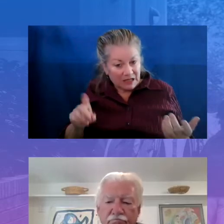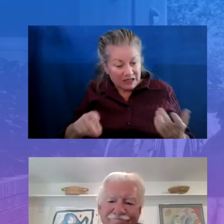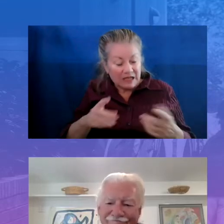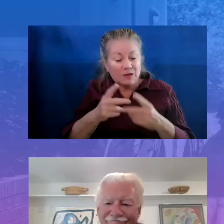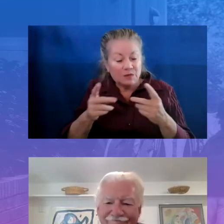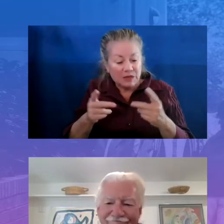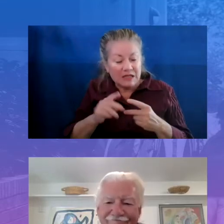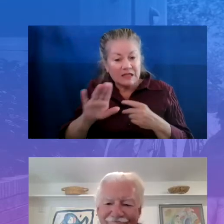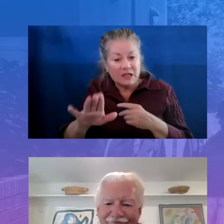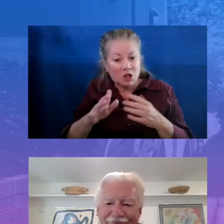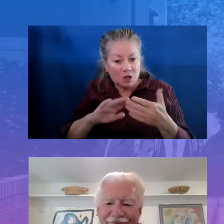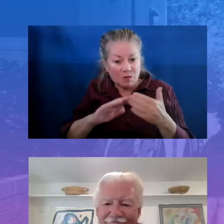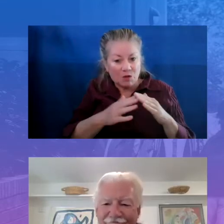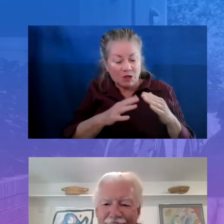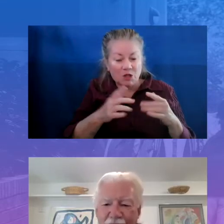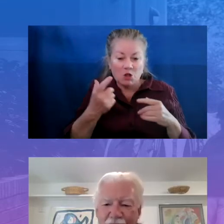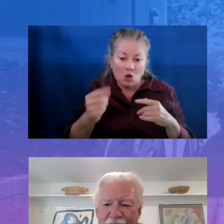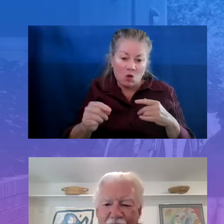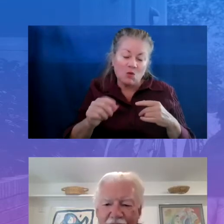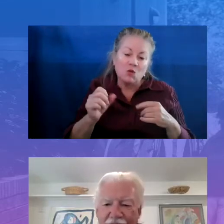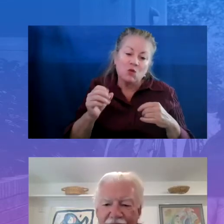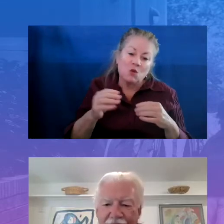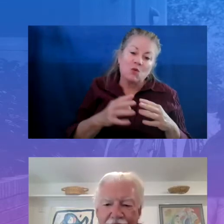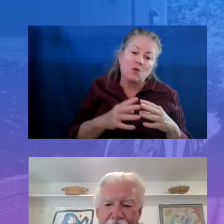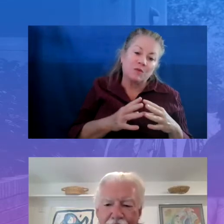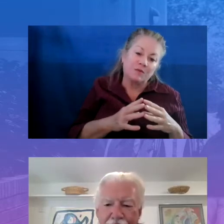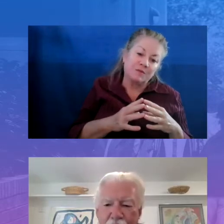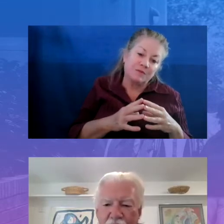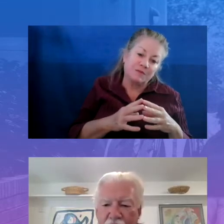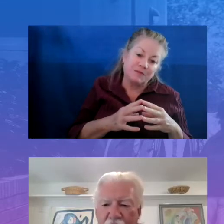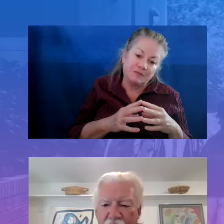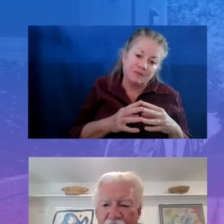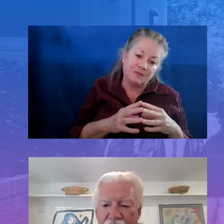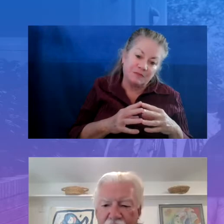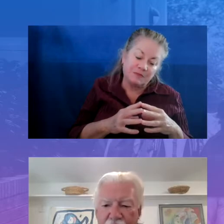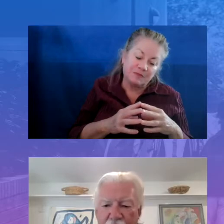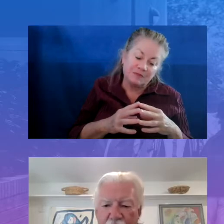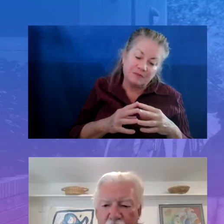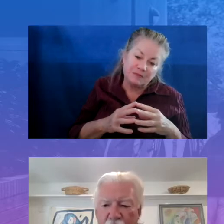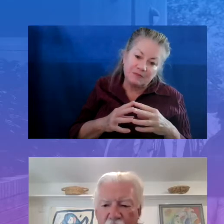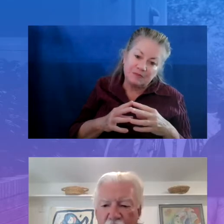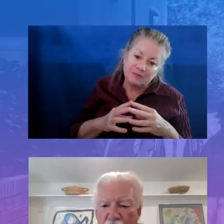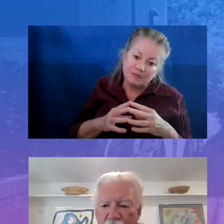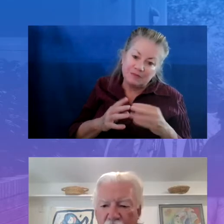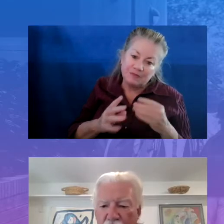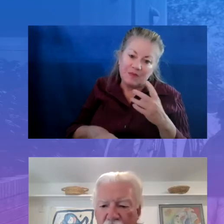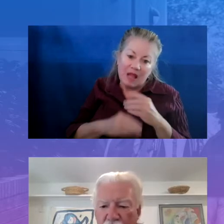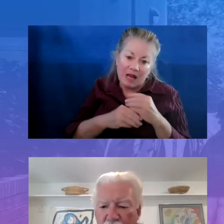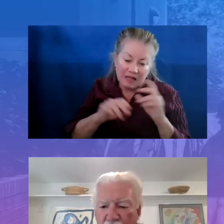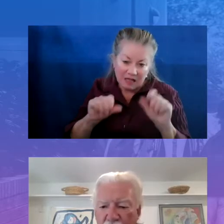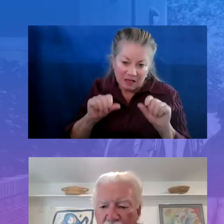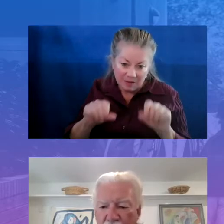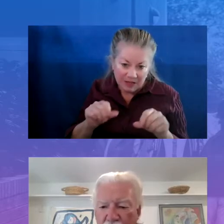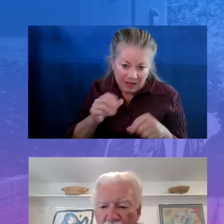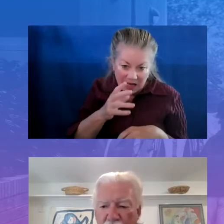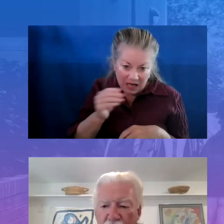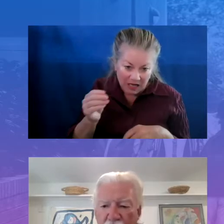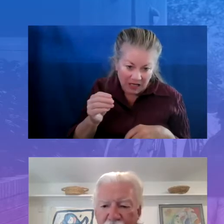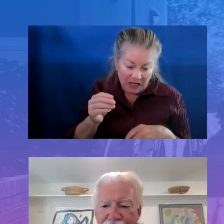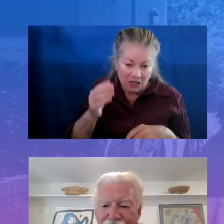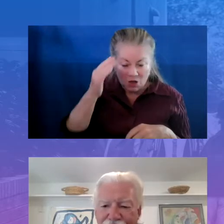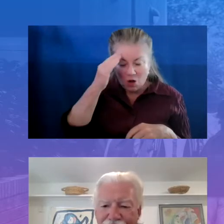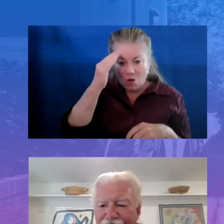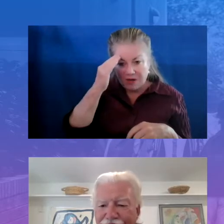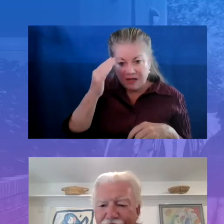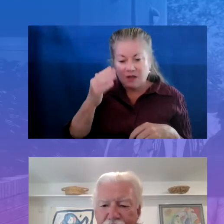to go. And so adding that capacity, and then just knowing that we have another